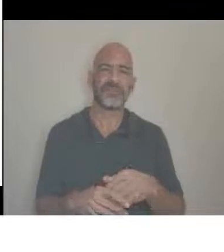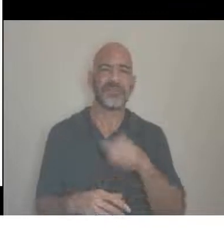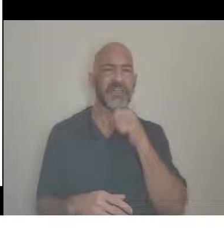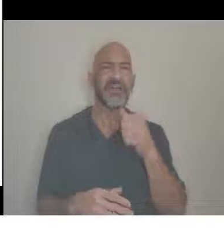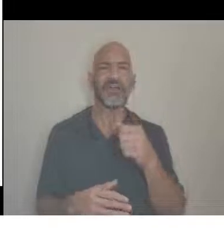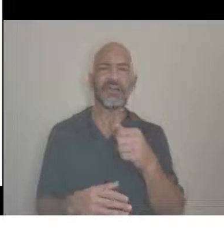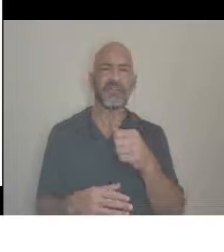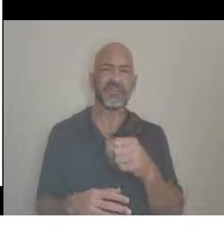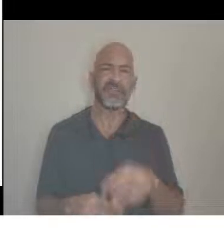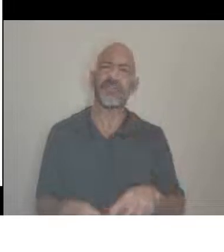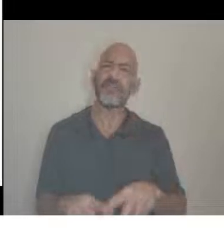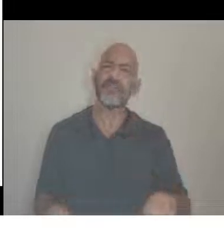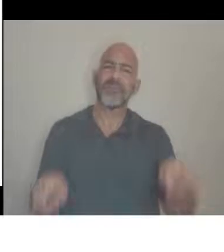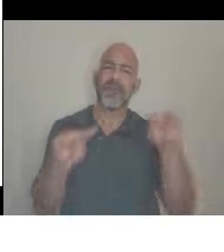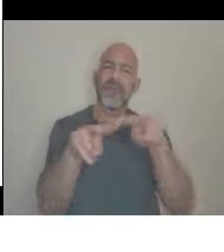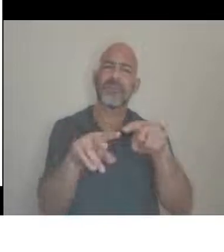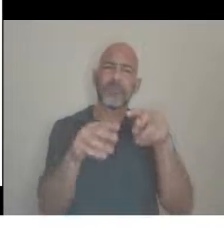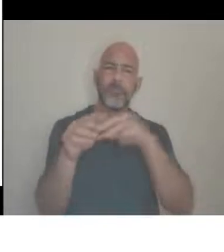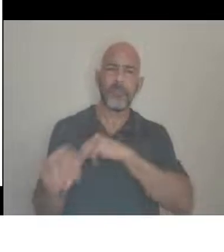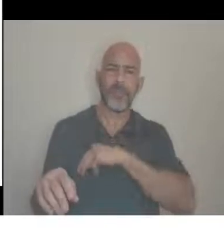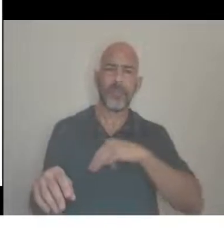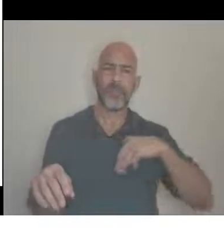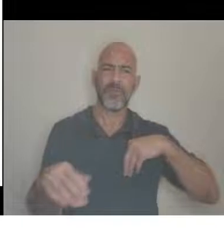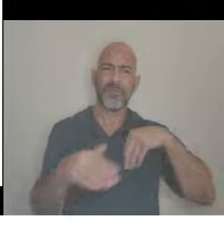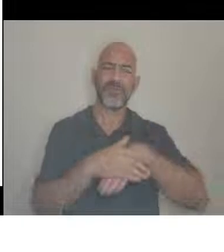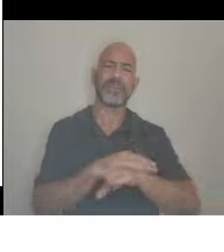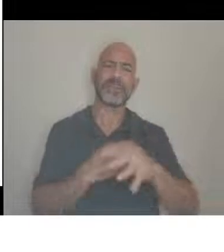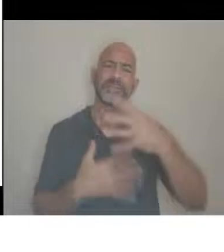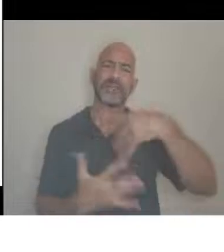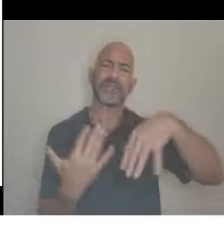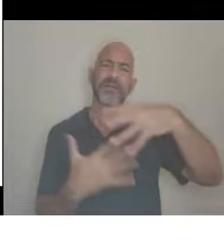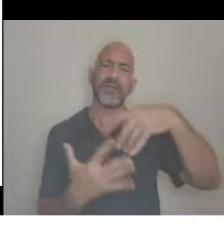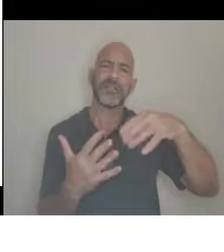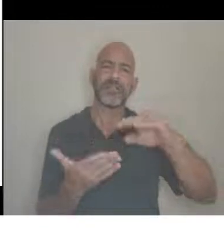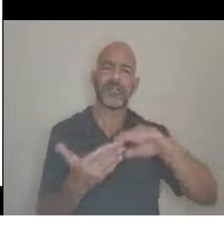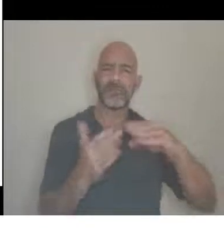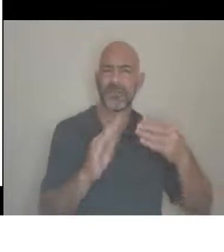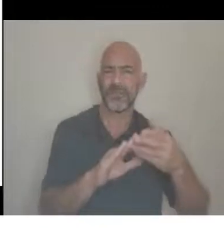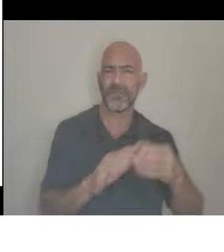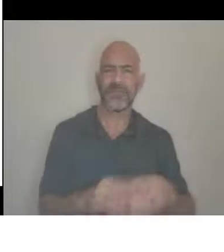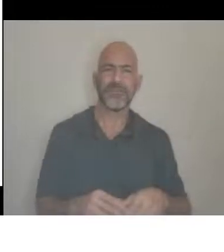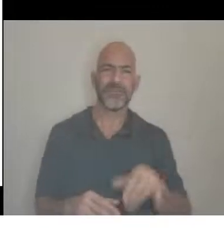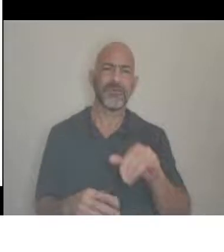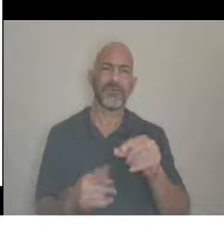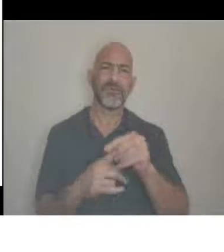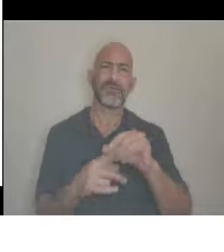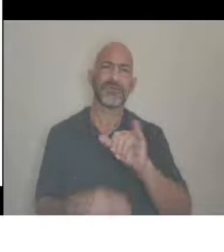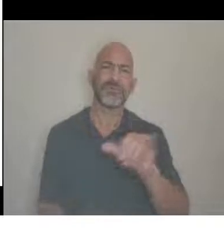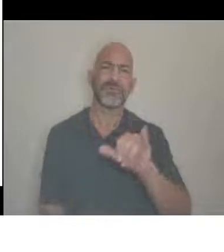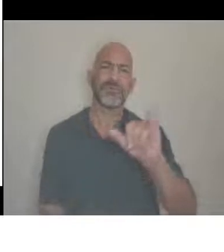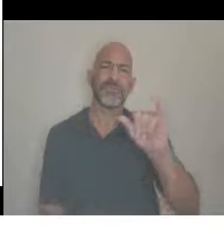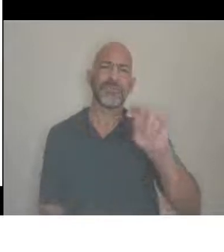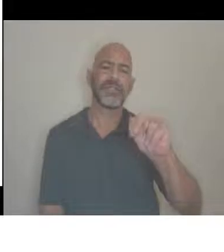society for a long time. And those are words like invalid, crippled,